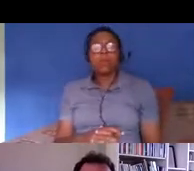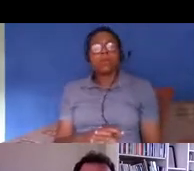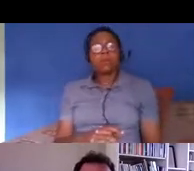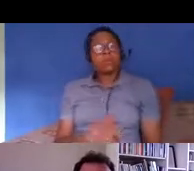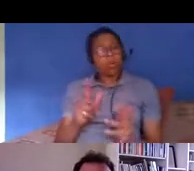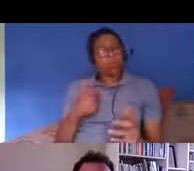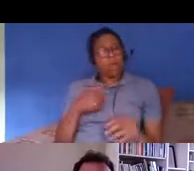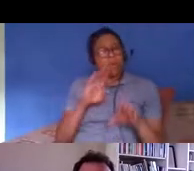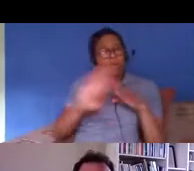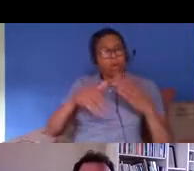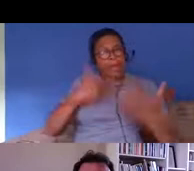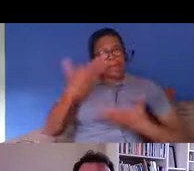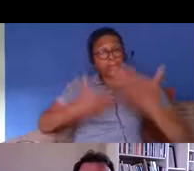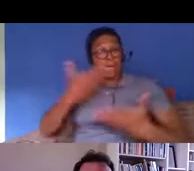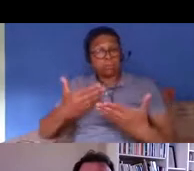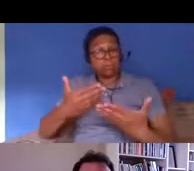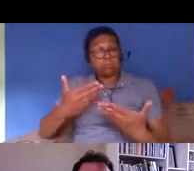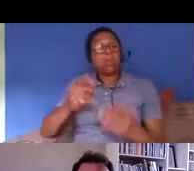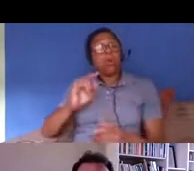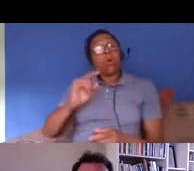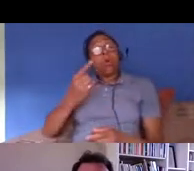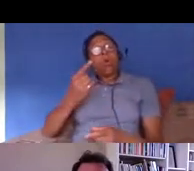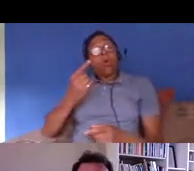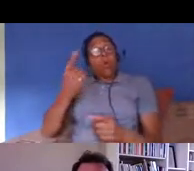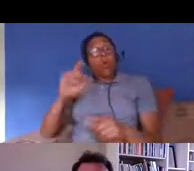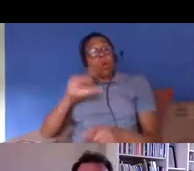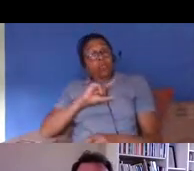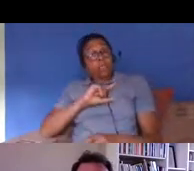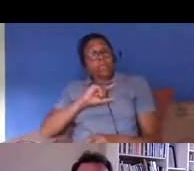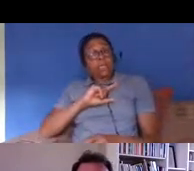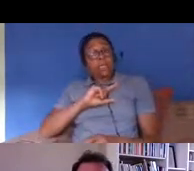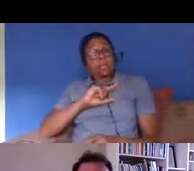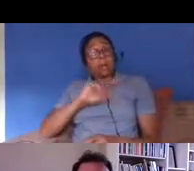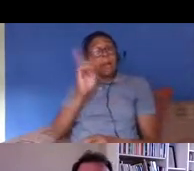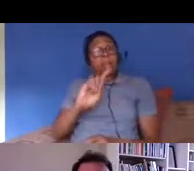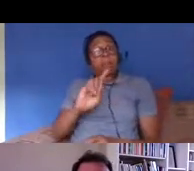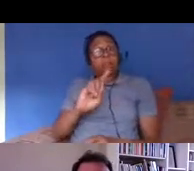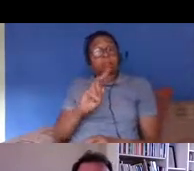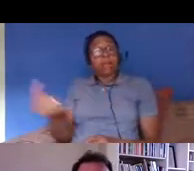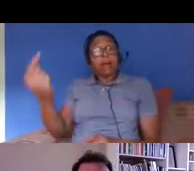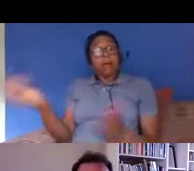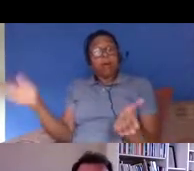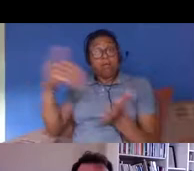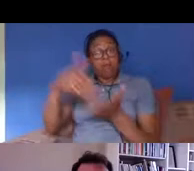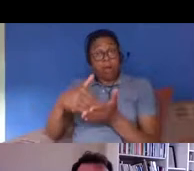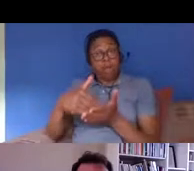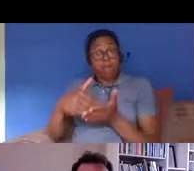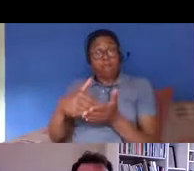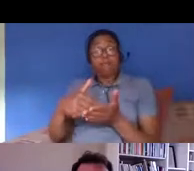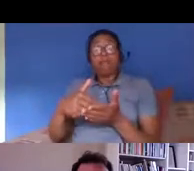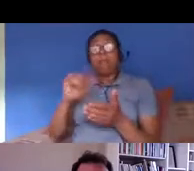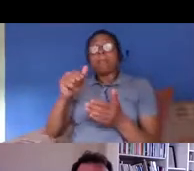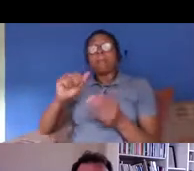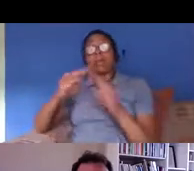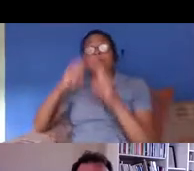is that um people aren't being removed so i took this um chart from the most recent home office immigration statistics